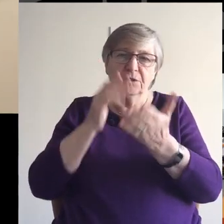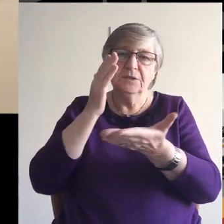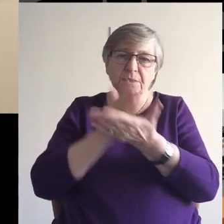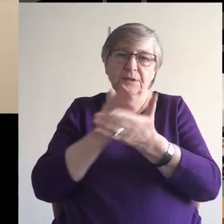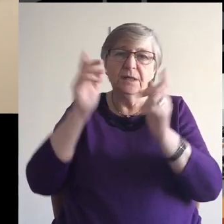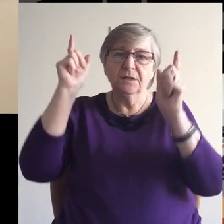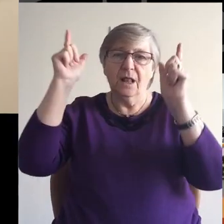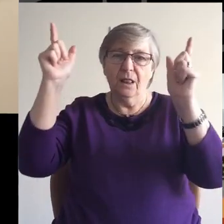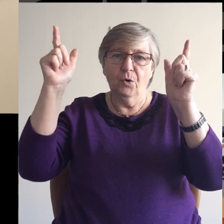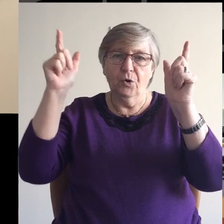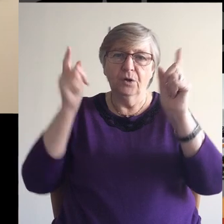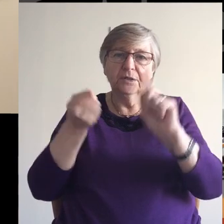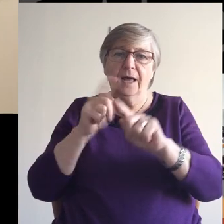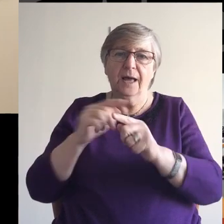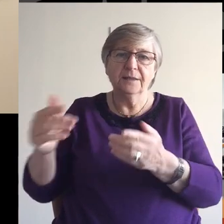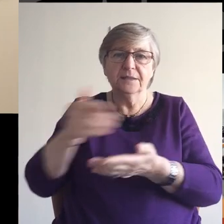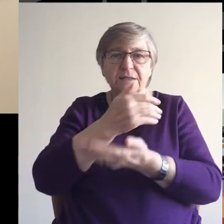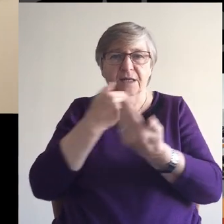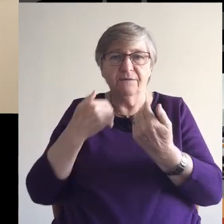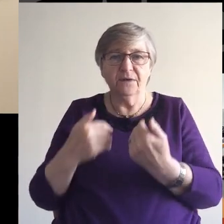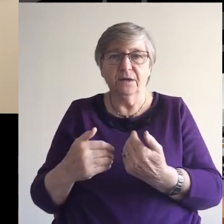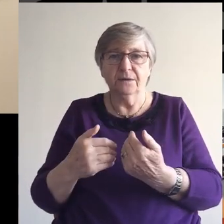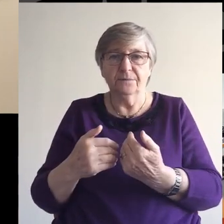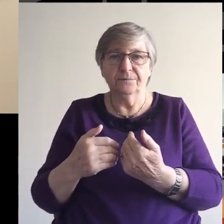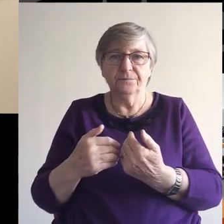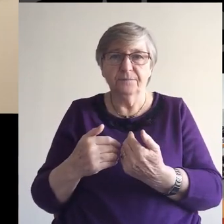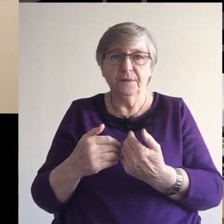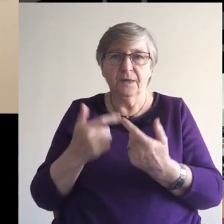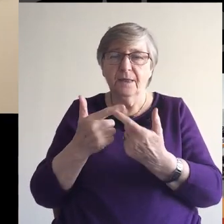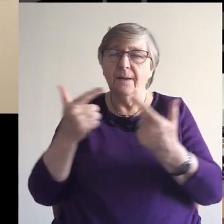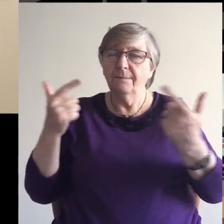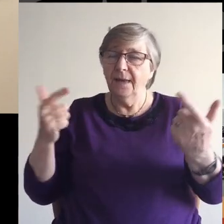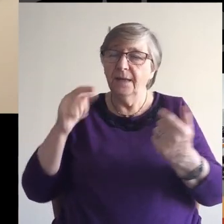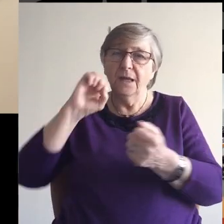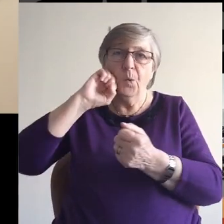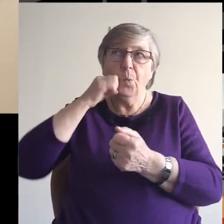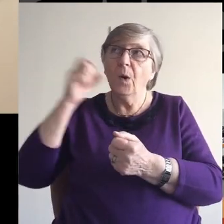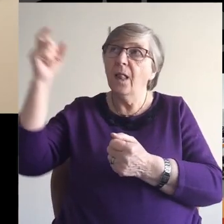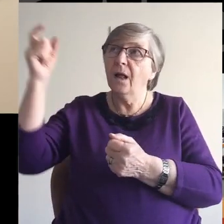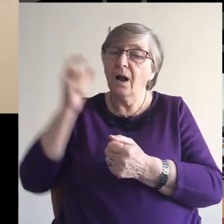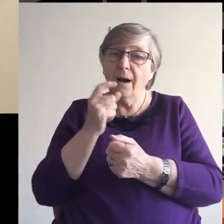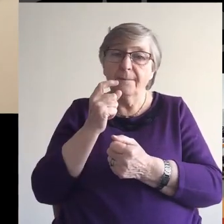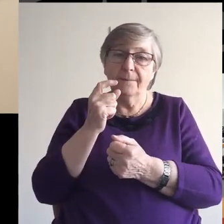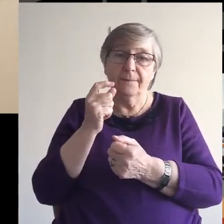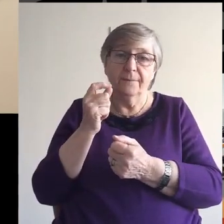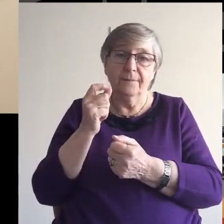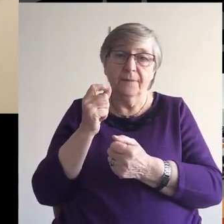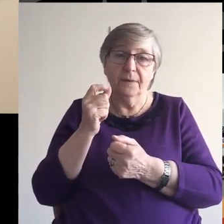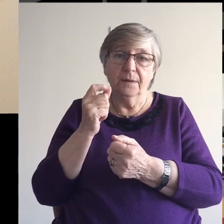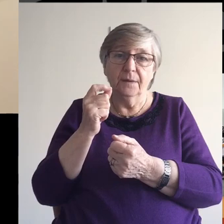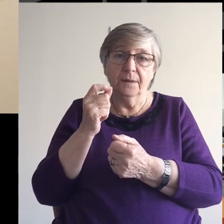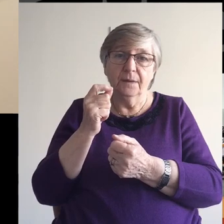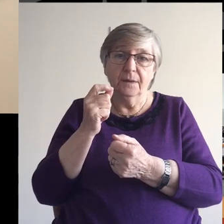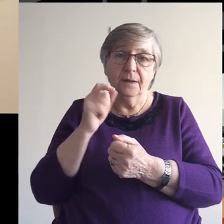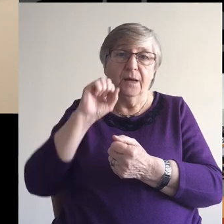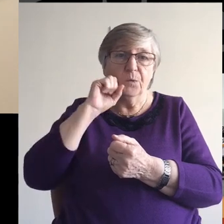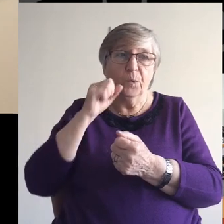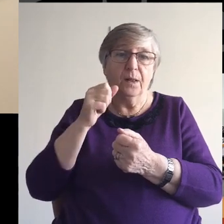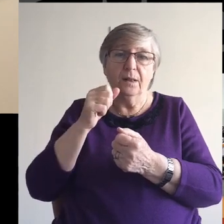and Saviour. That many might come to be known as saints,